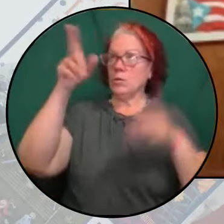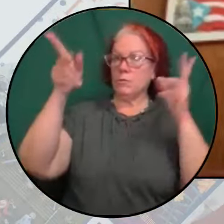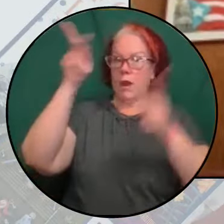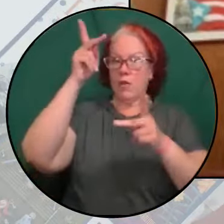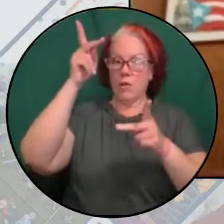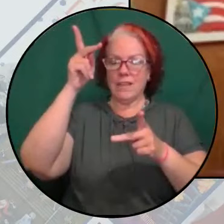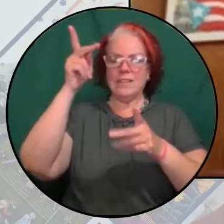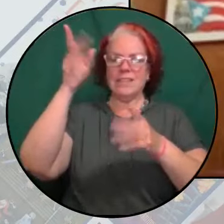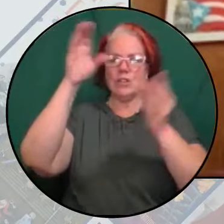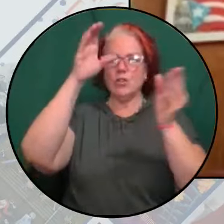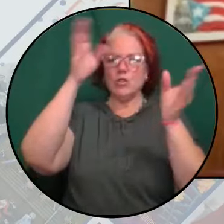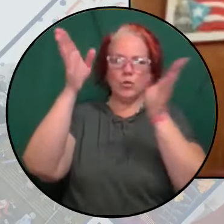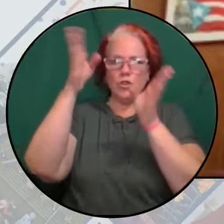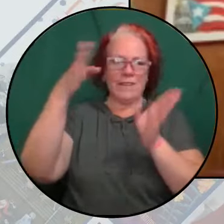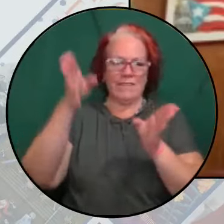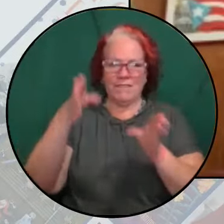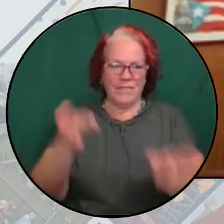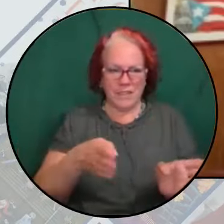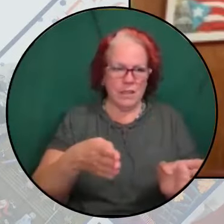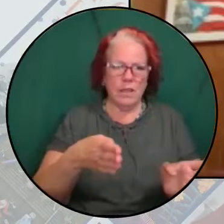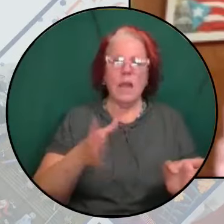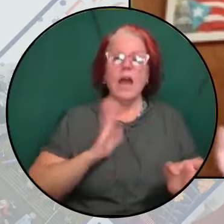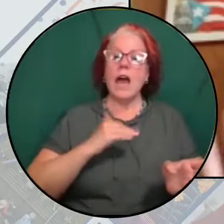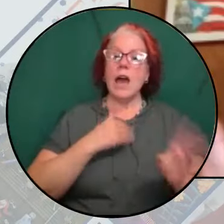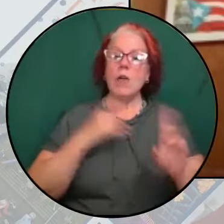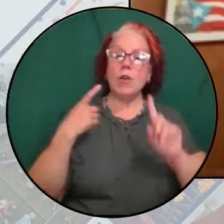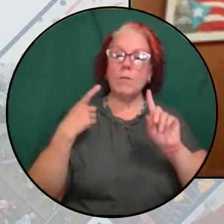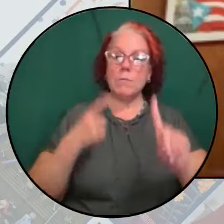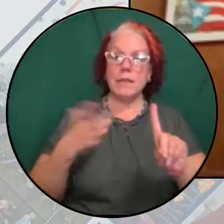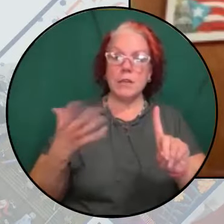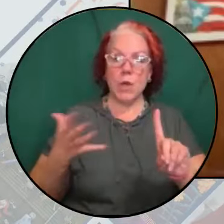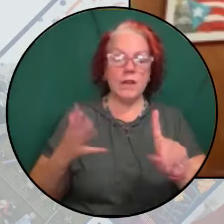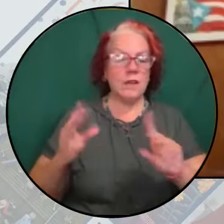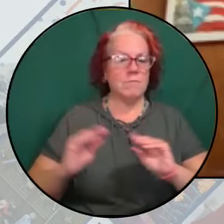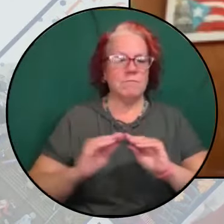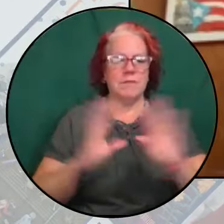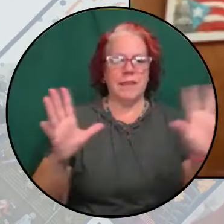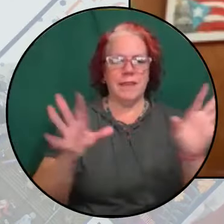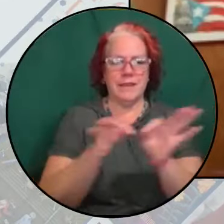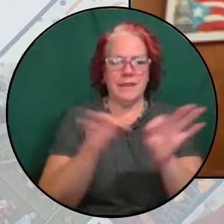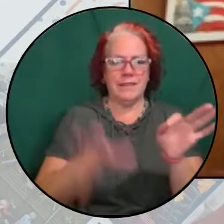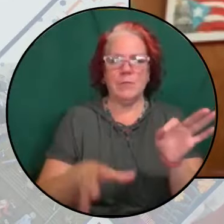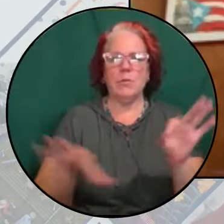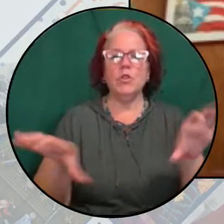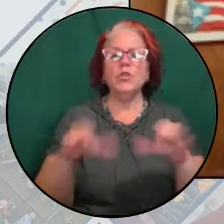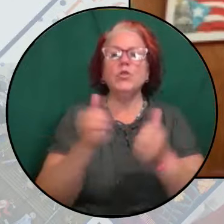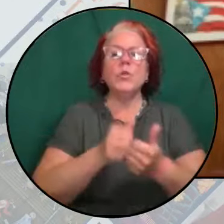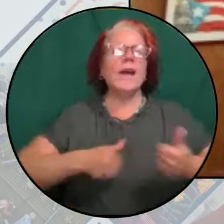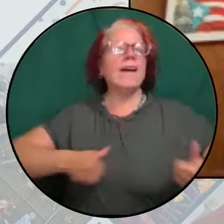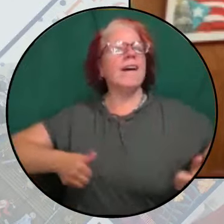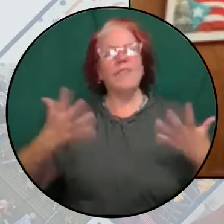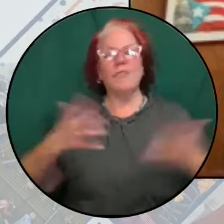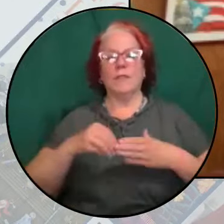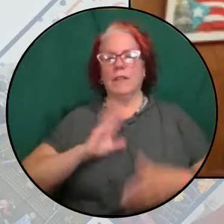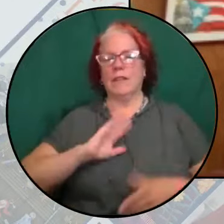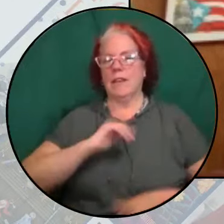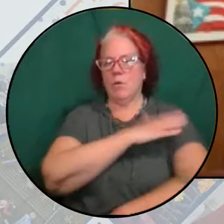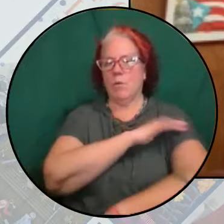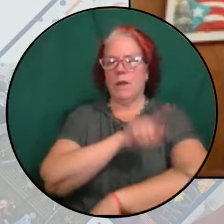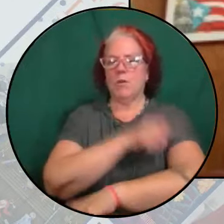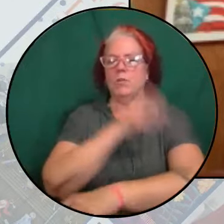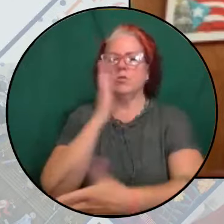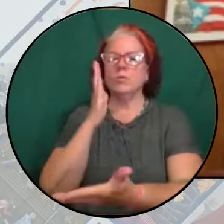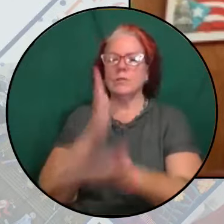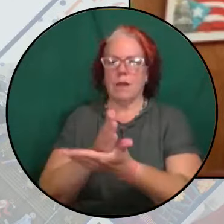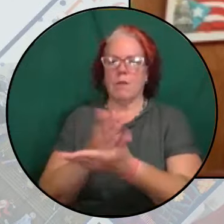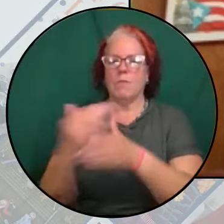Our immediate strategy as a movement is quite clear, it's plain and simple, we must do everything in our power to stop this